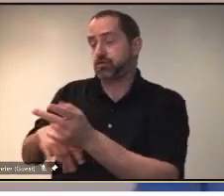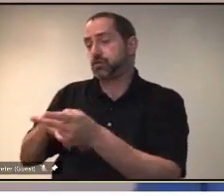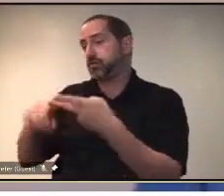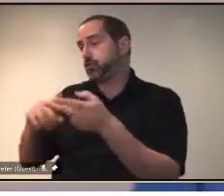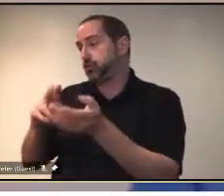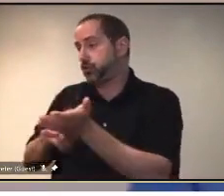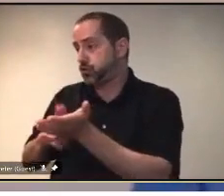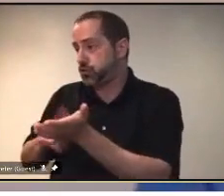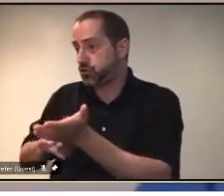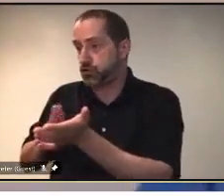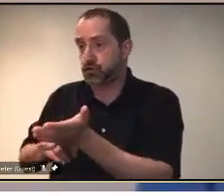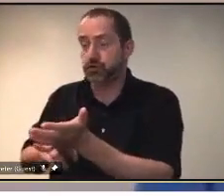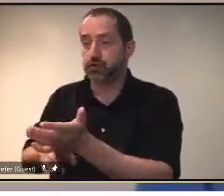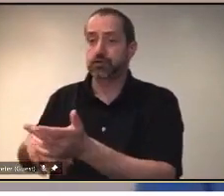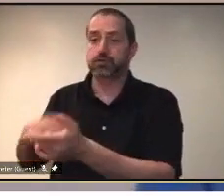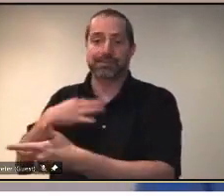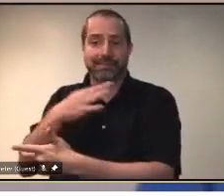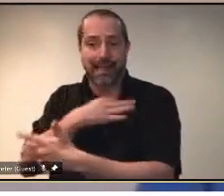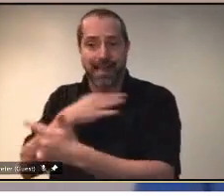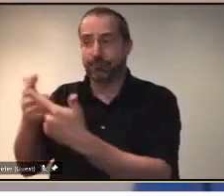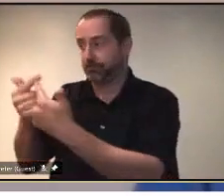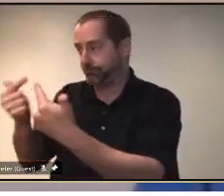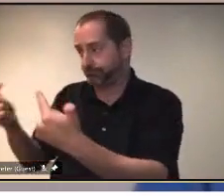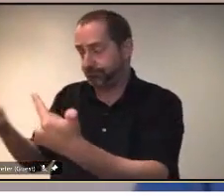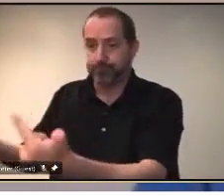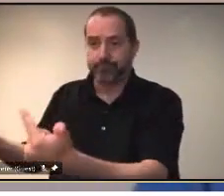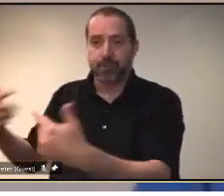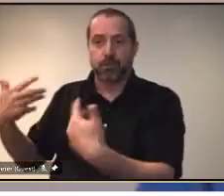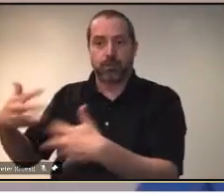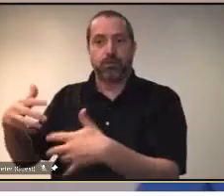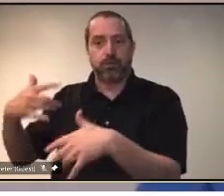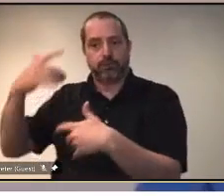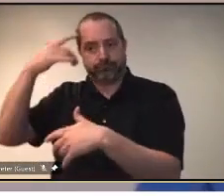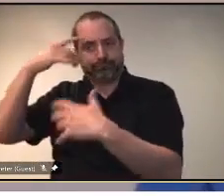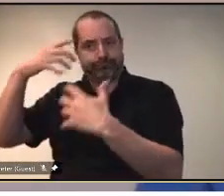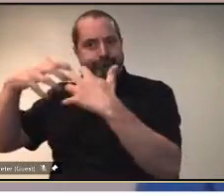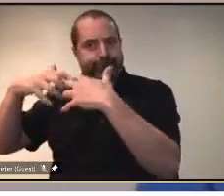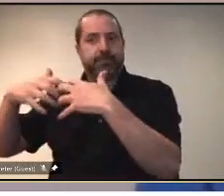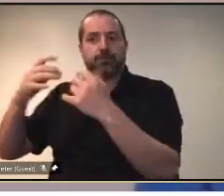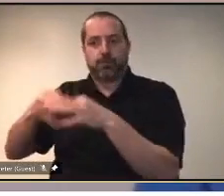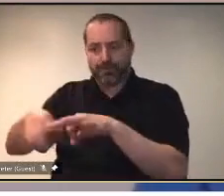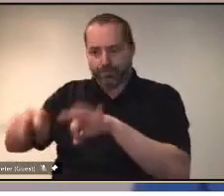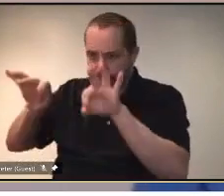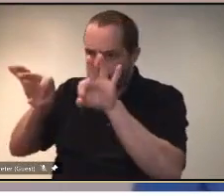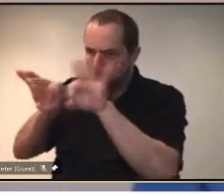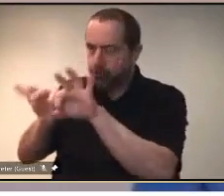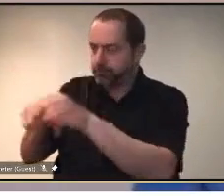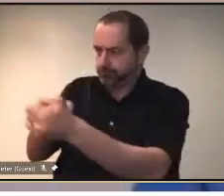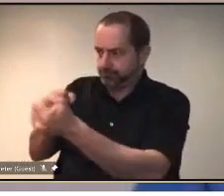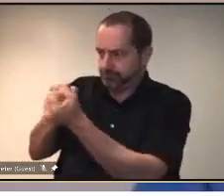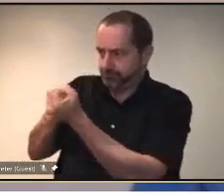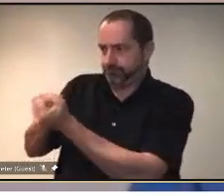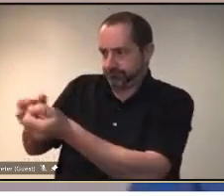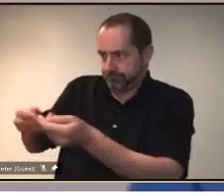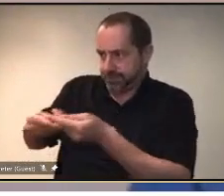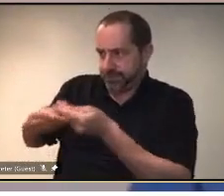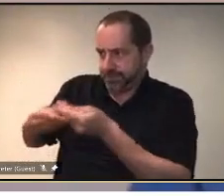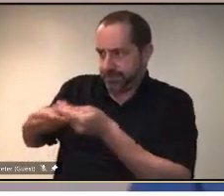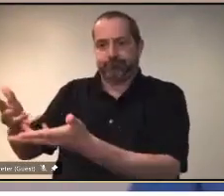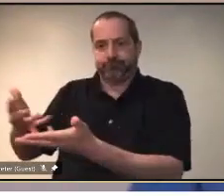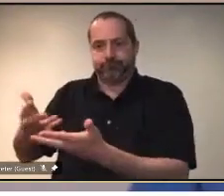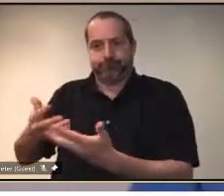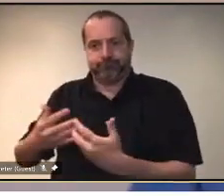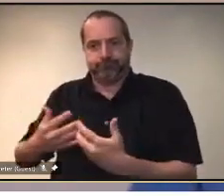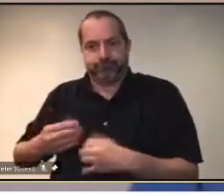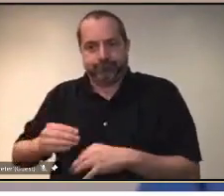nurses and staff across the SHA will be critically important as we move forward to resume services outside of COVID and